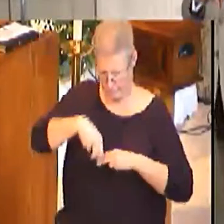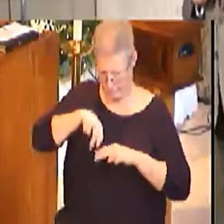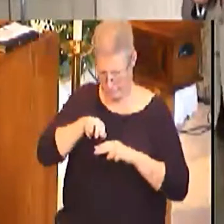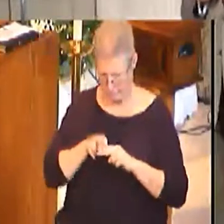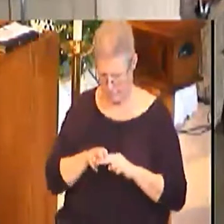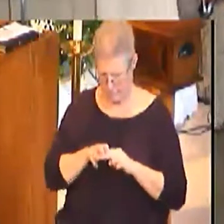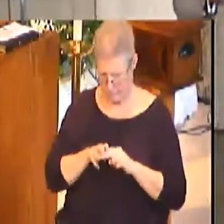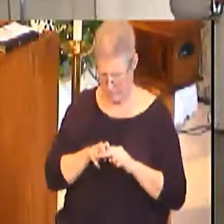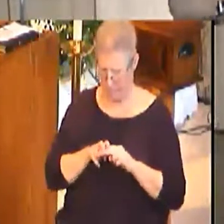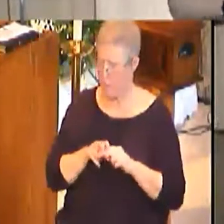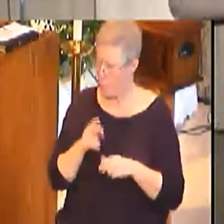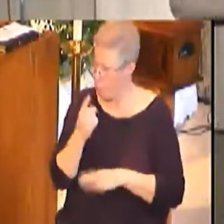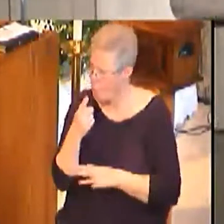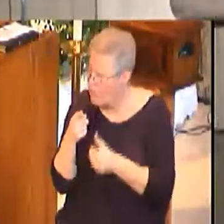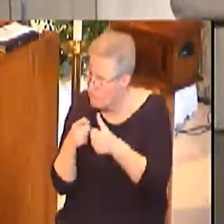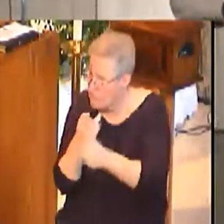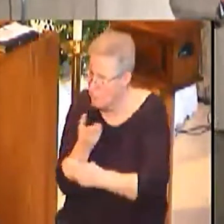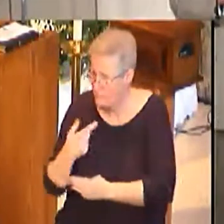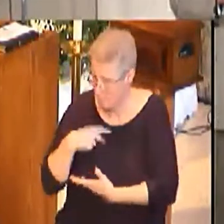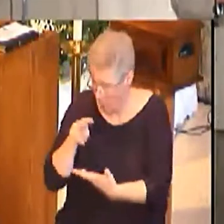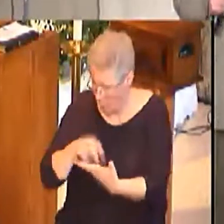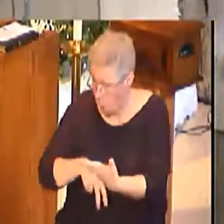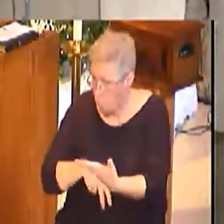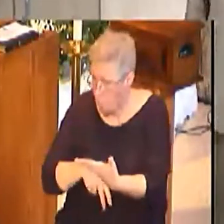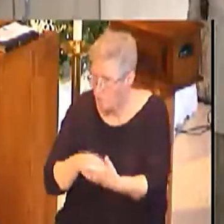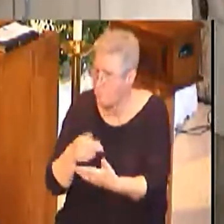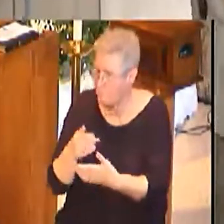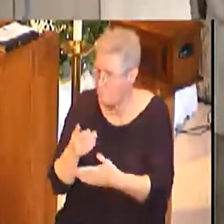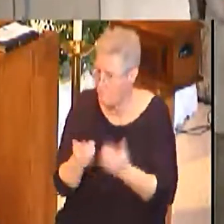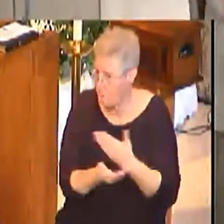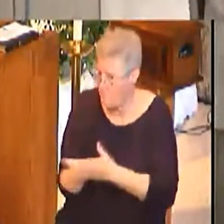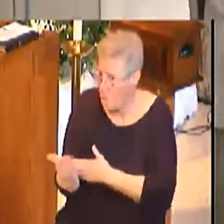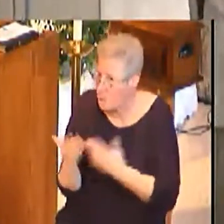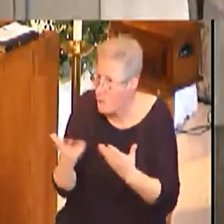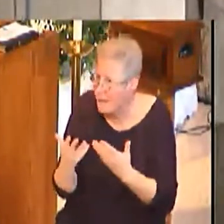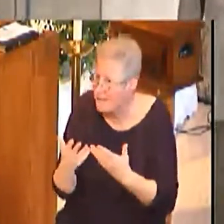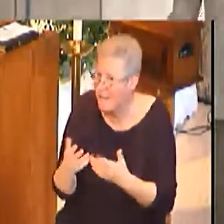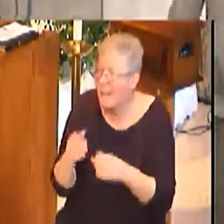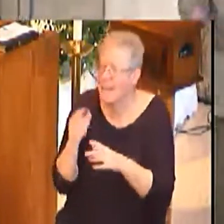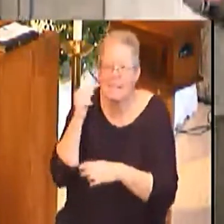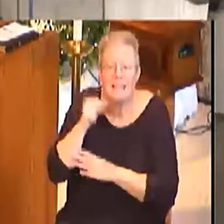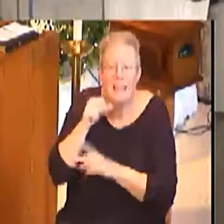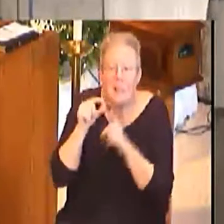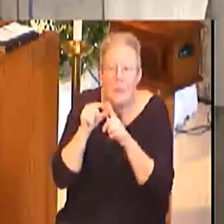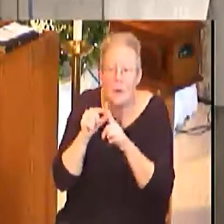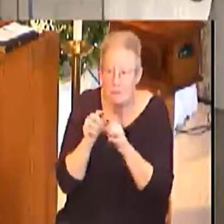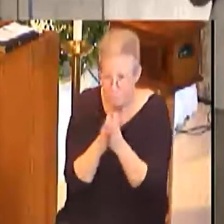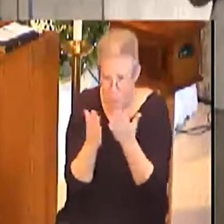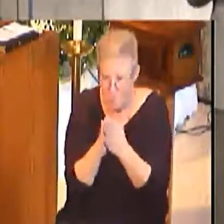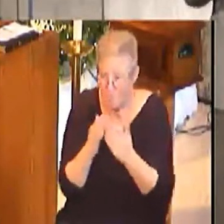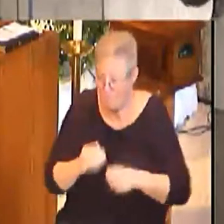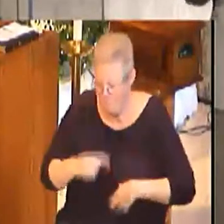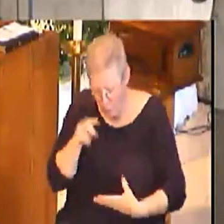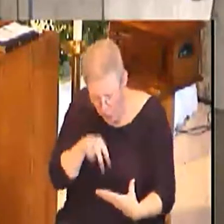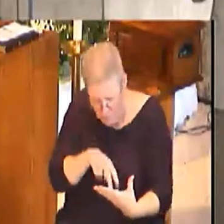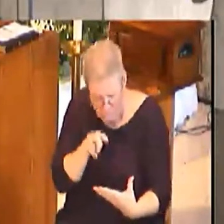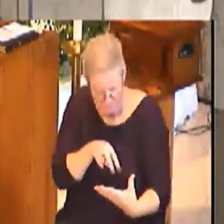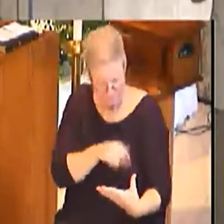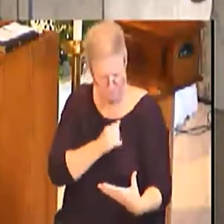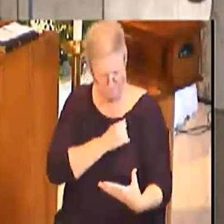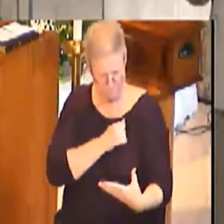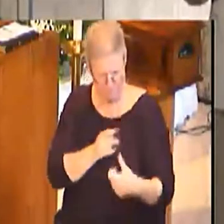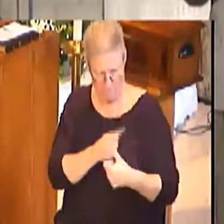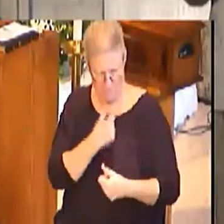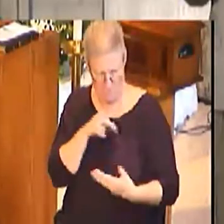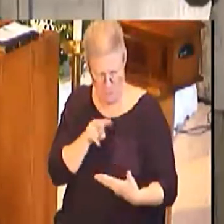that I read each morning is our daily word, daily word, so the first thing I read